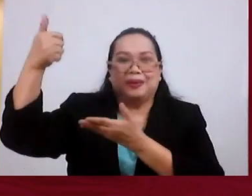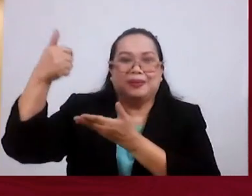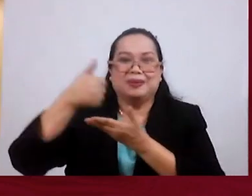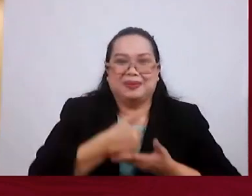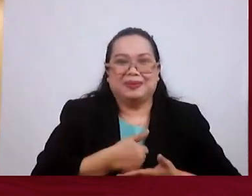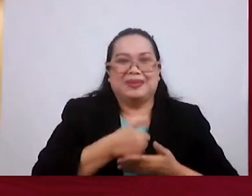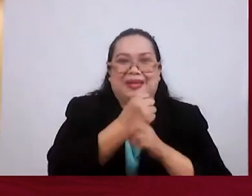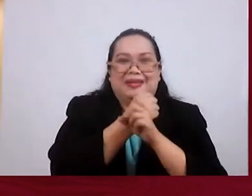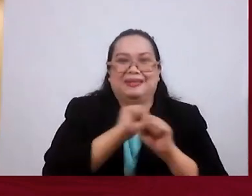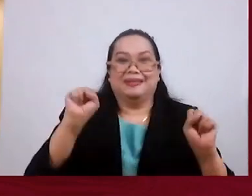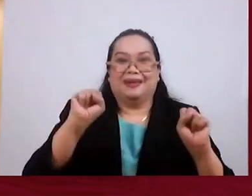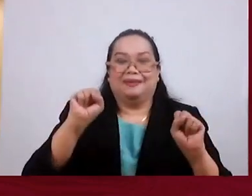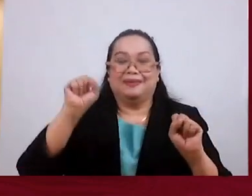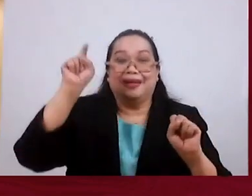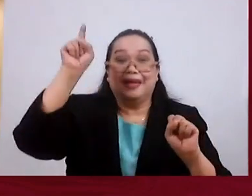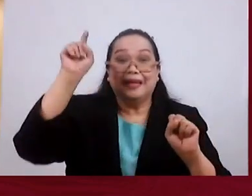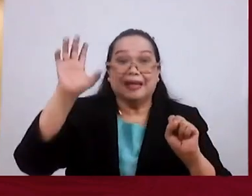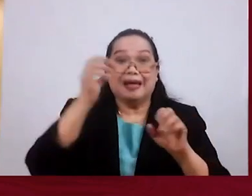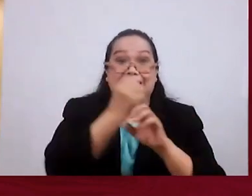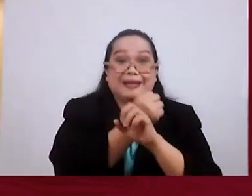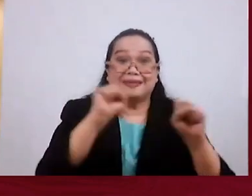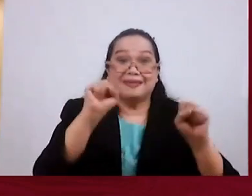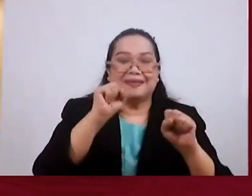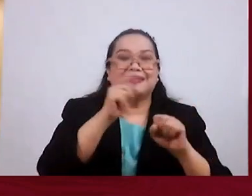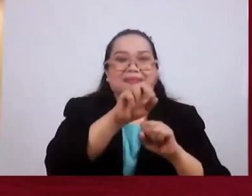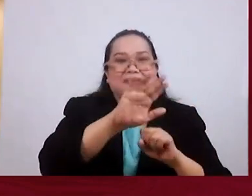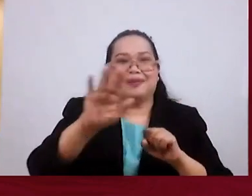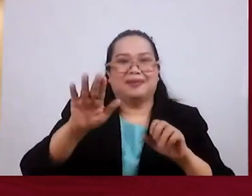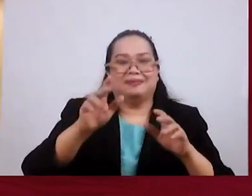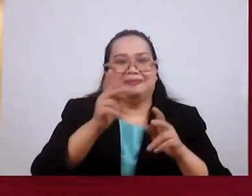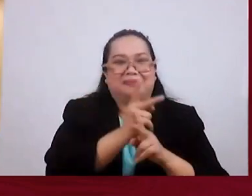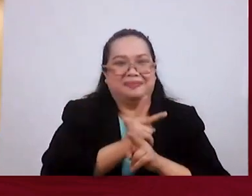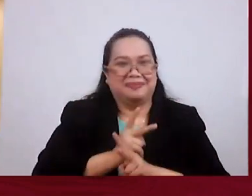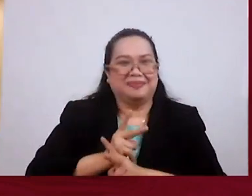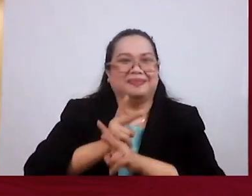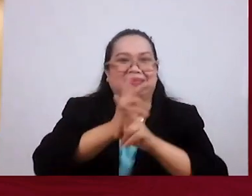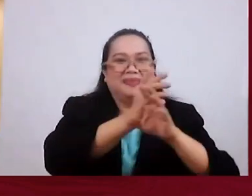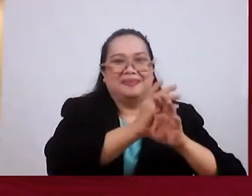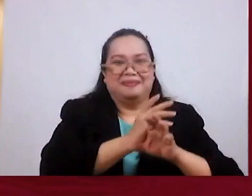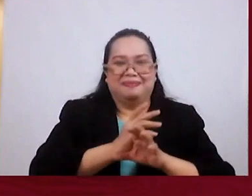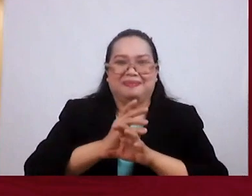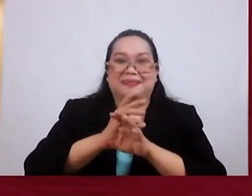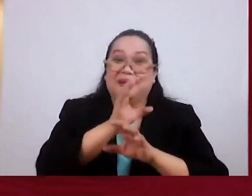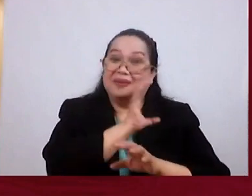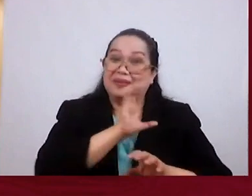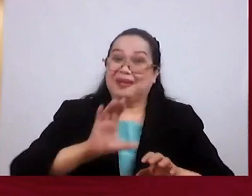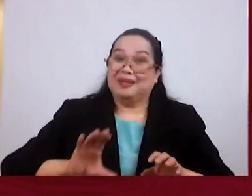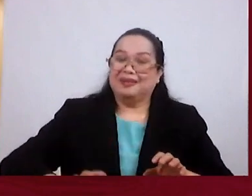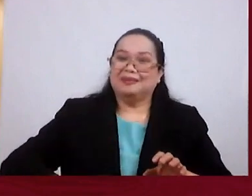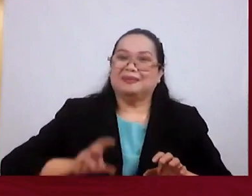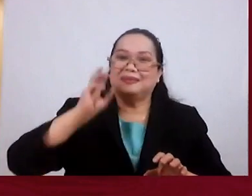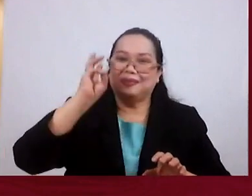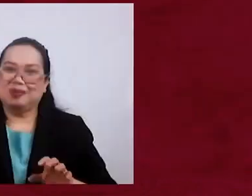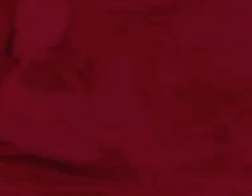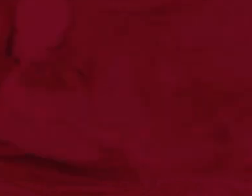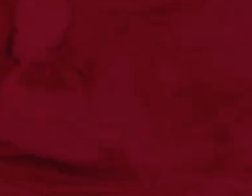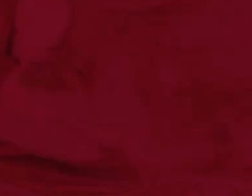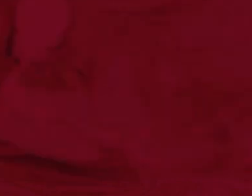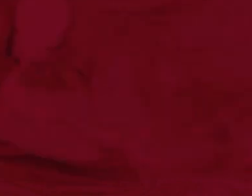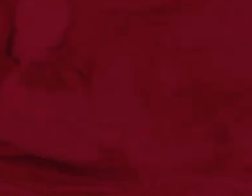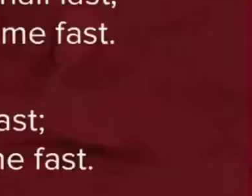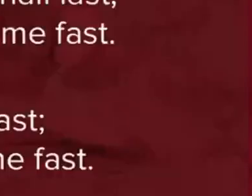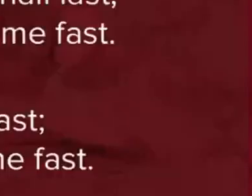Those He Saves Are His Delight You've Sung This Before Christ Will Hold Me Fast